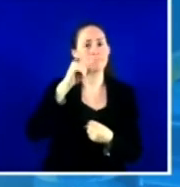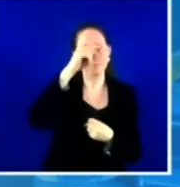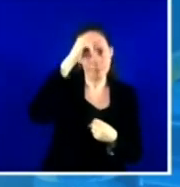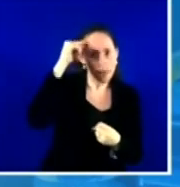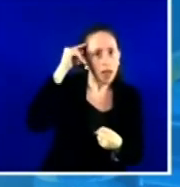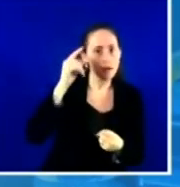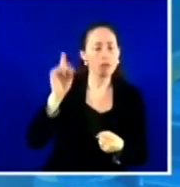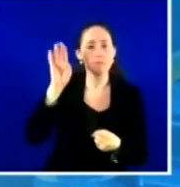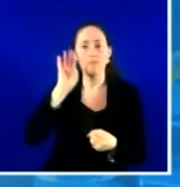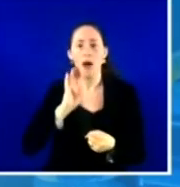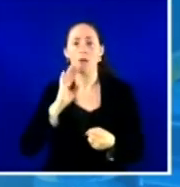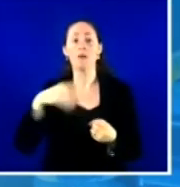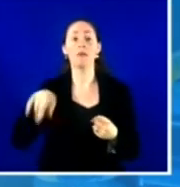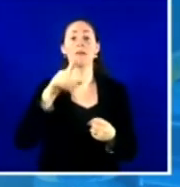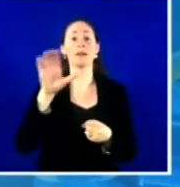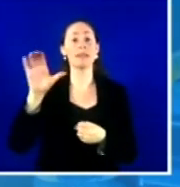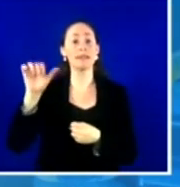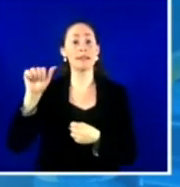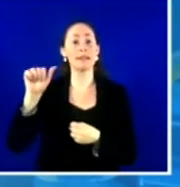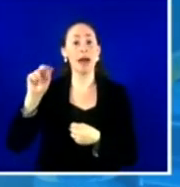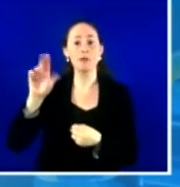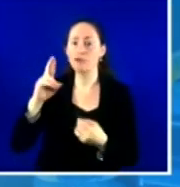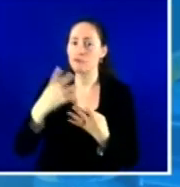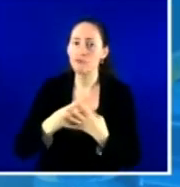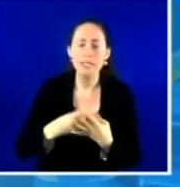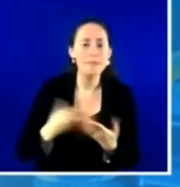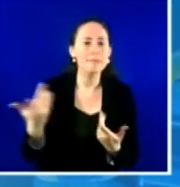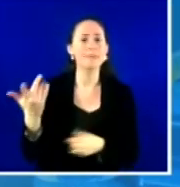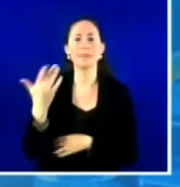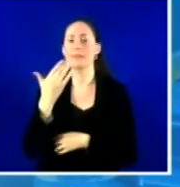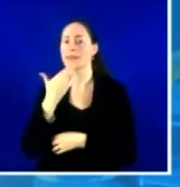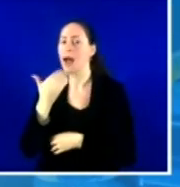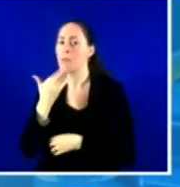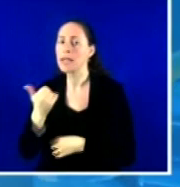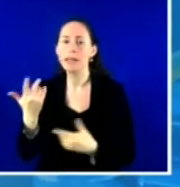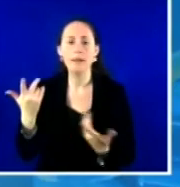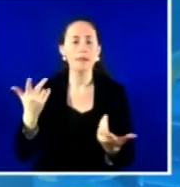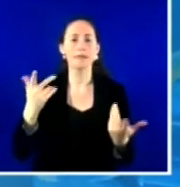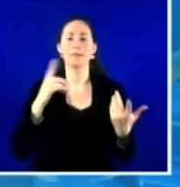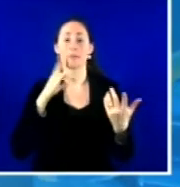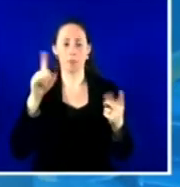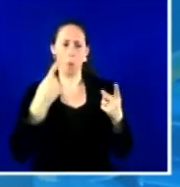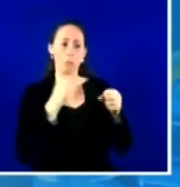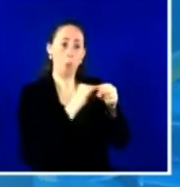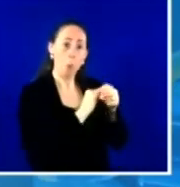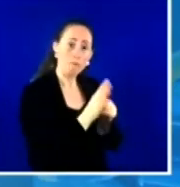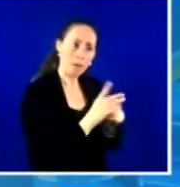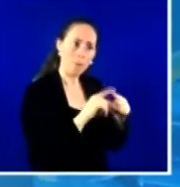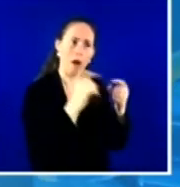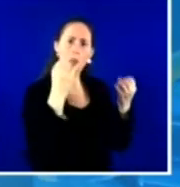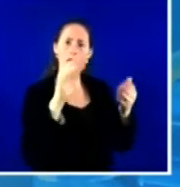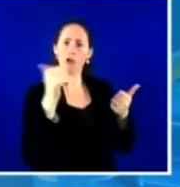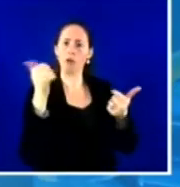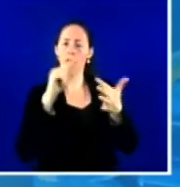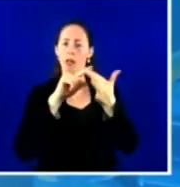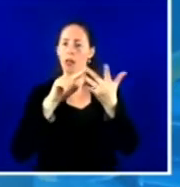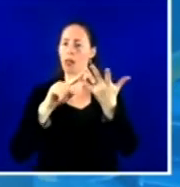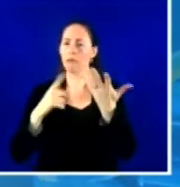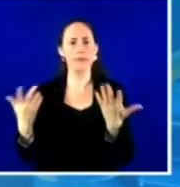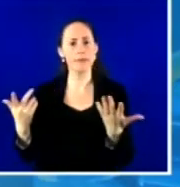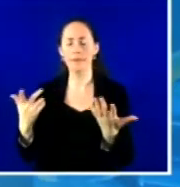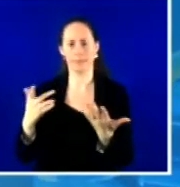you know, other, other, um, uh, other diseases other than COVID. And I think that when you frame this as, um,